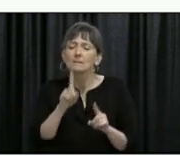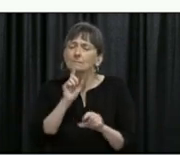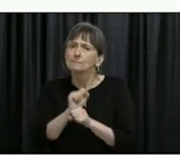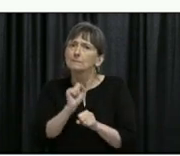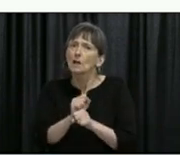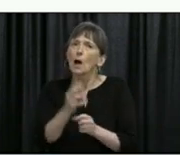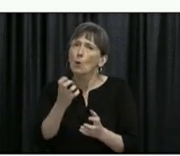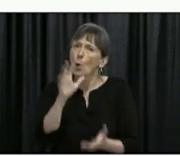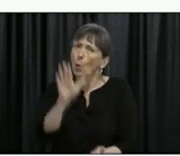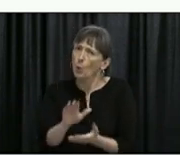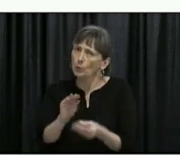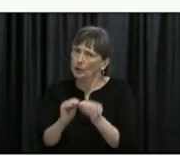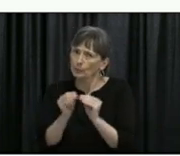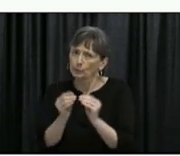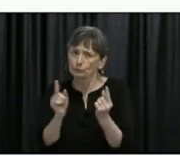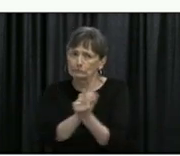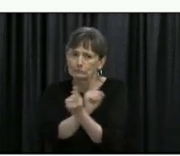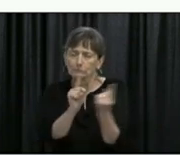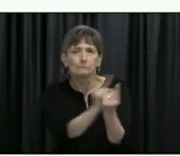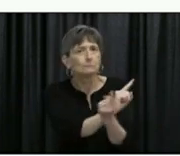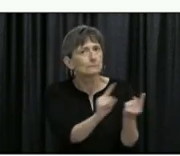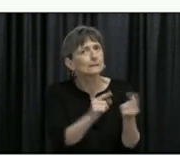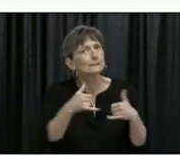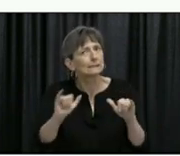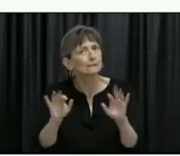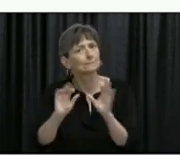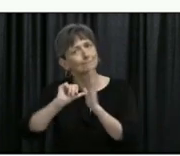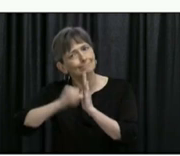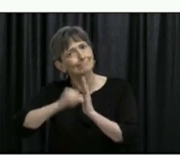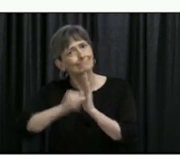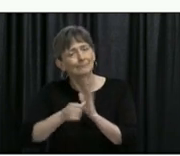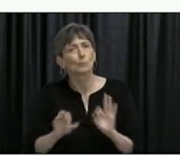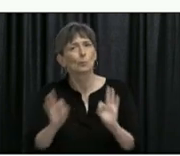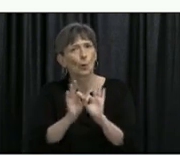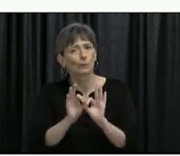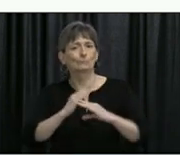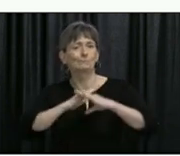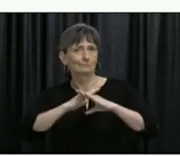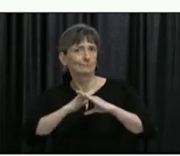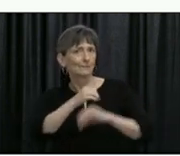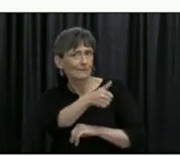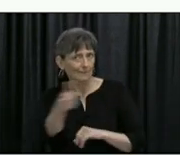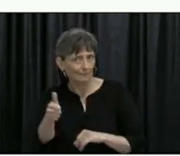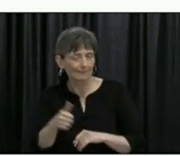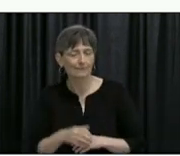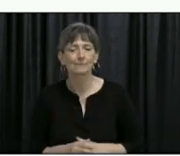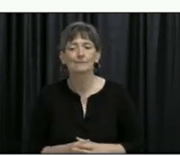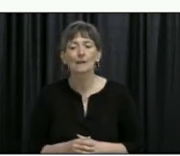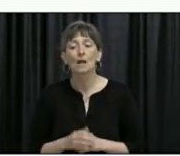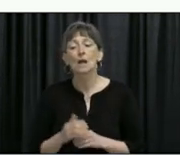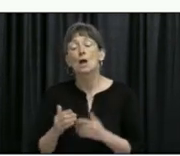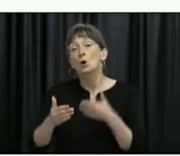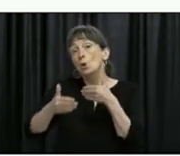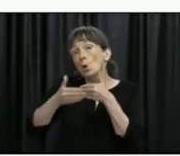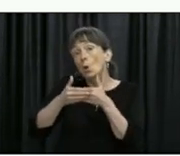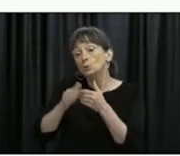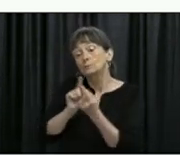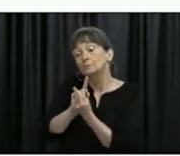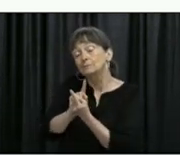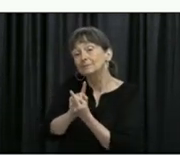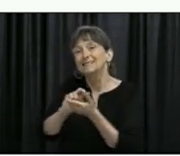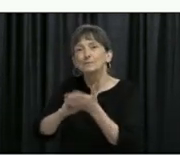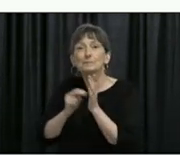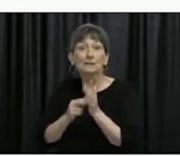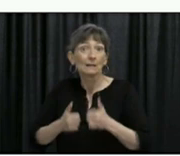as this is one of the best ways to reduce your risk of getting COVID-19. A close contact is someone you live with or have been